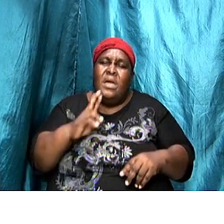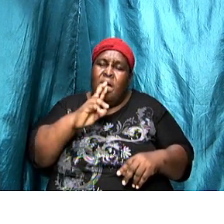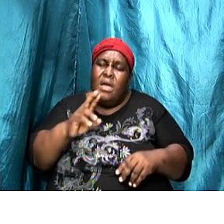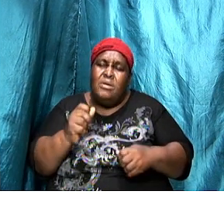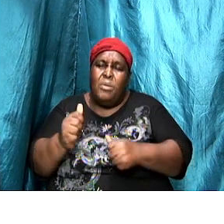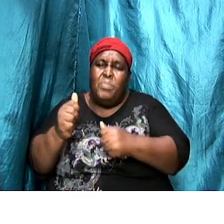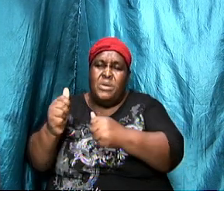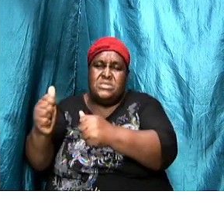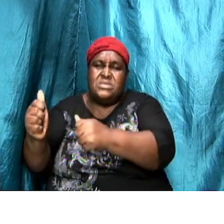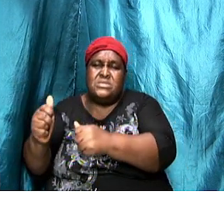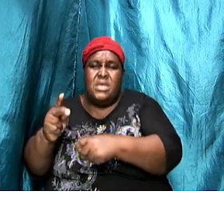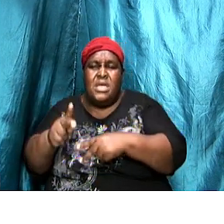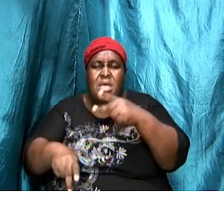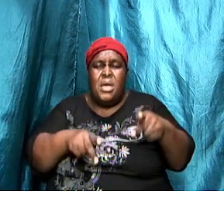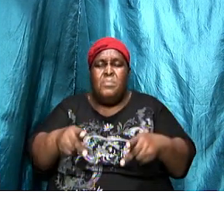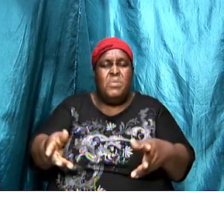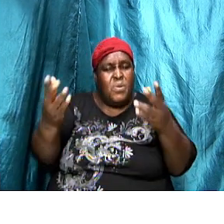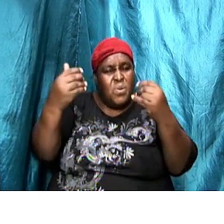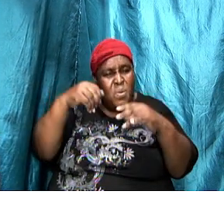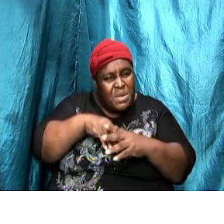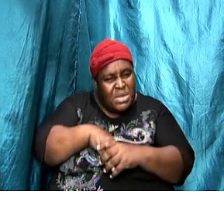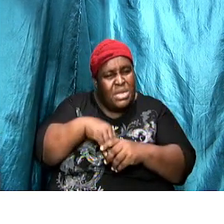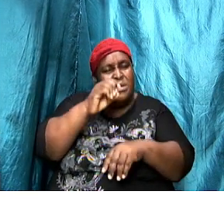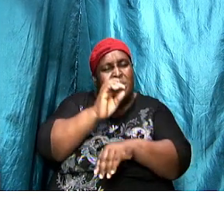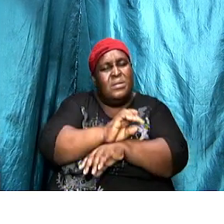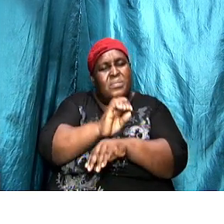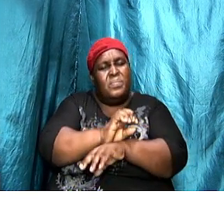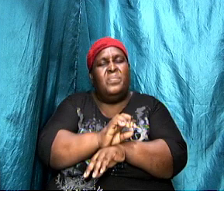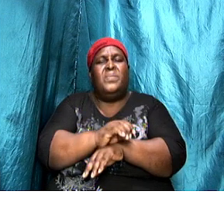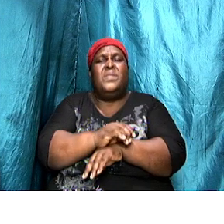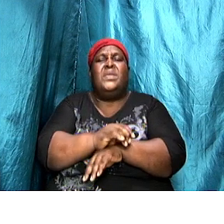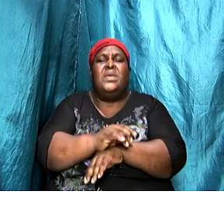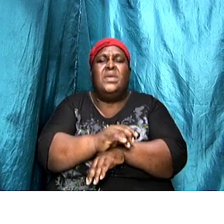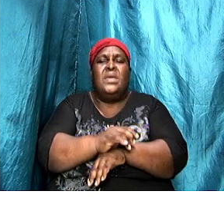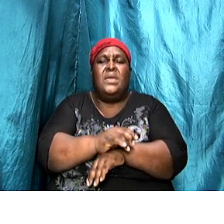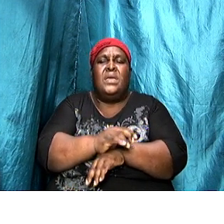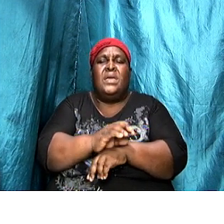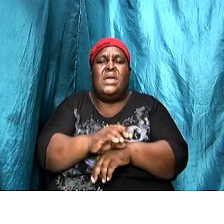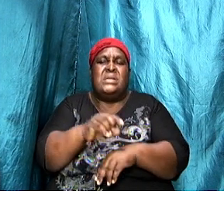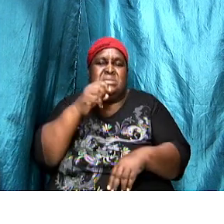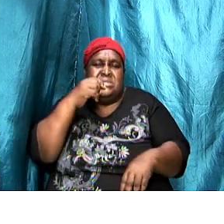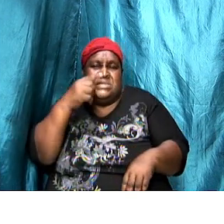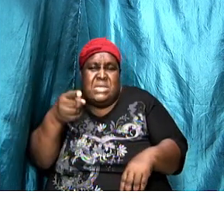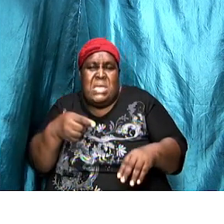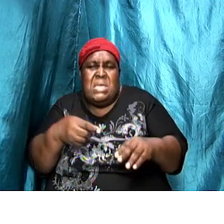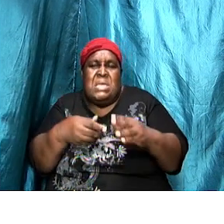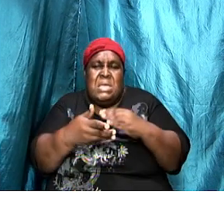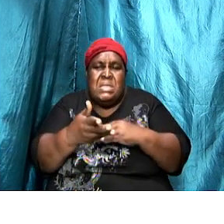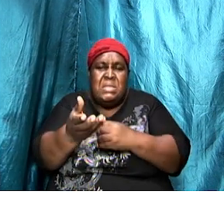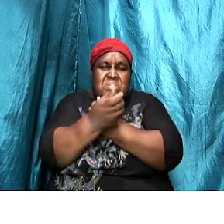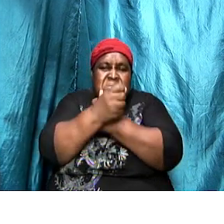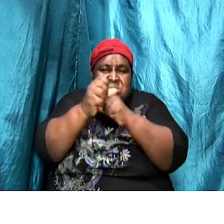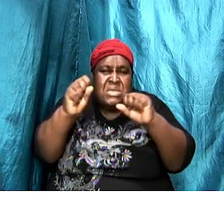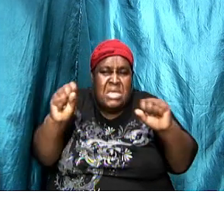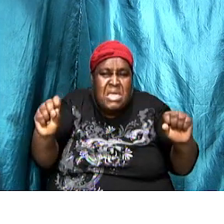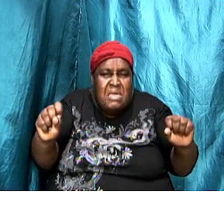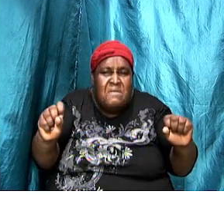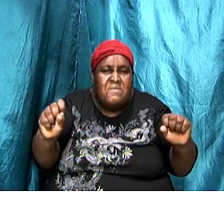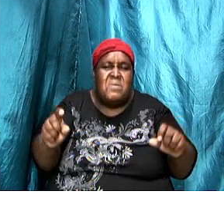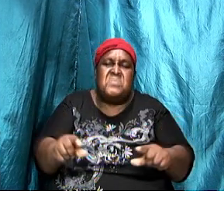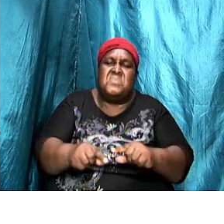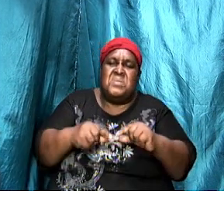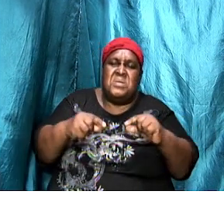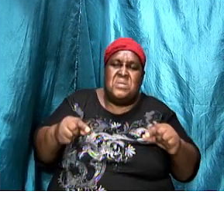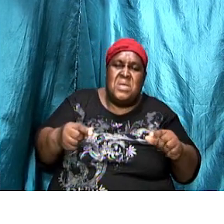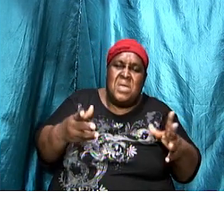church and they were infiltrating and presenting themselves as being saved and as being great and